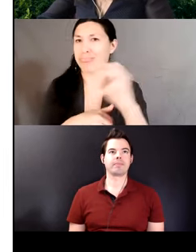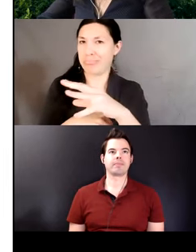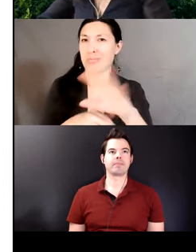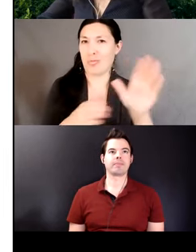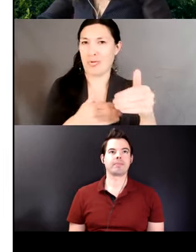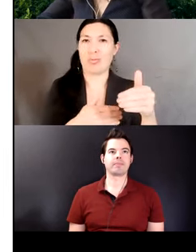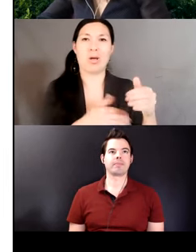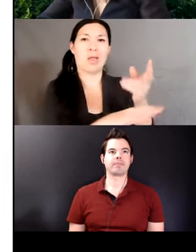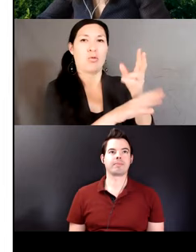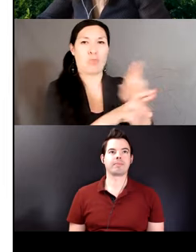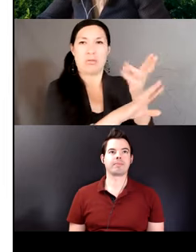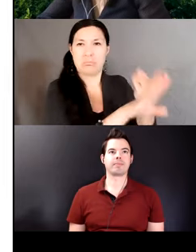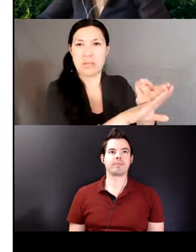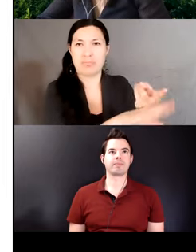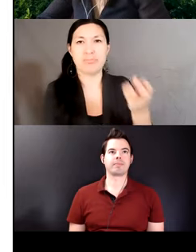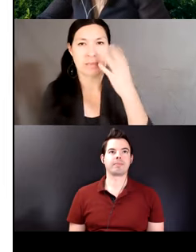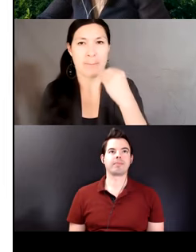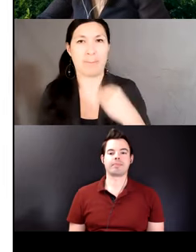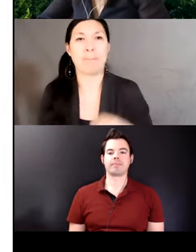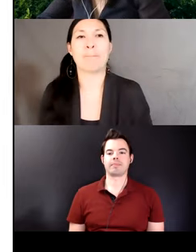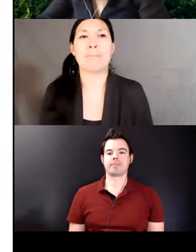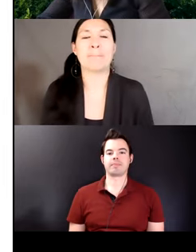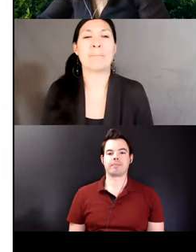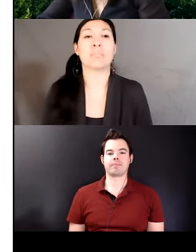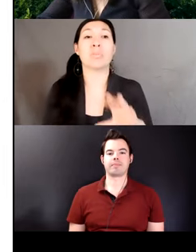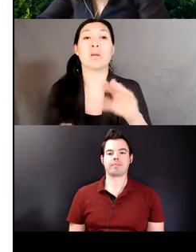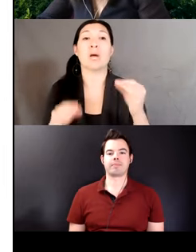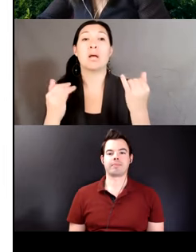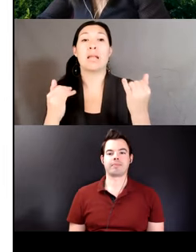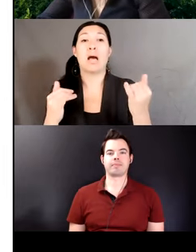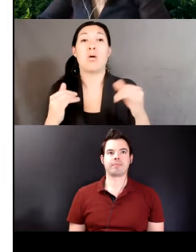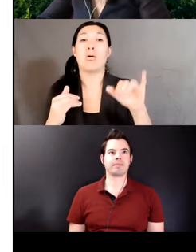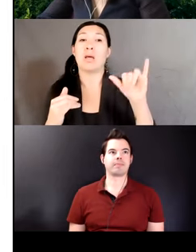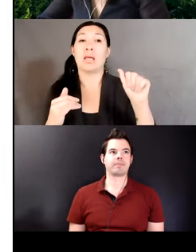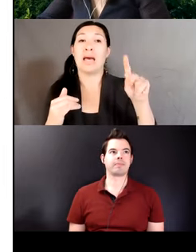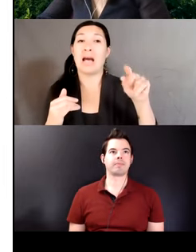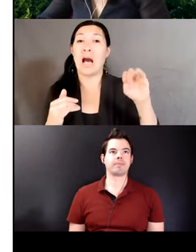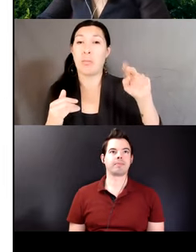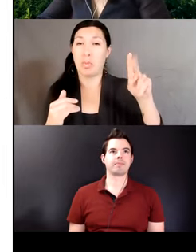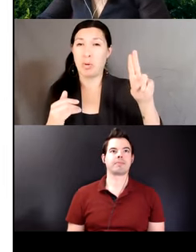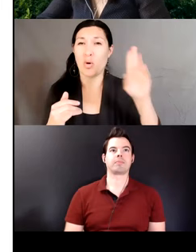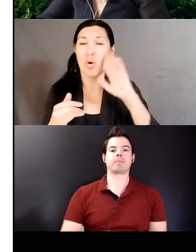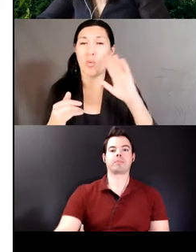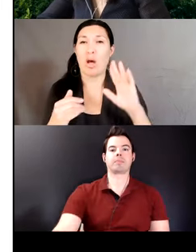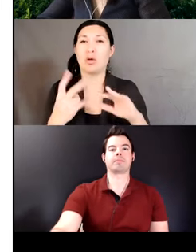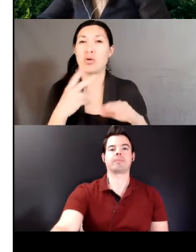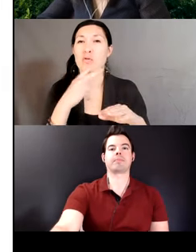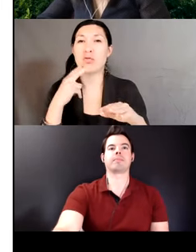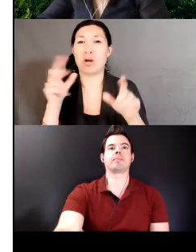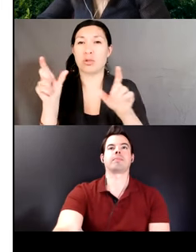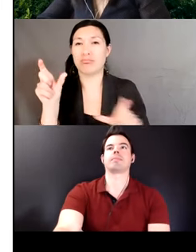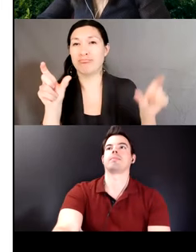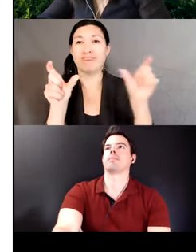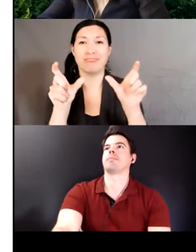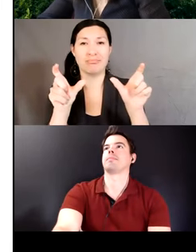however when the complex suffix yakampu combines two verbs involving and pad in their lexical